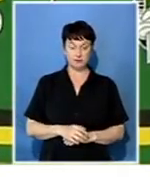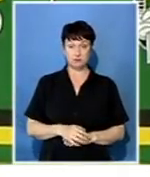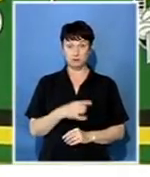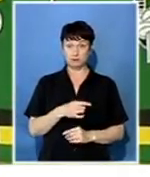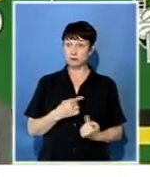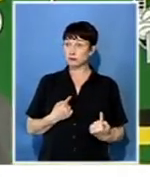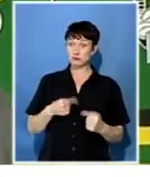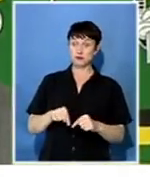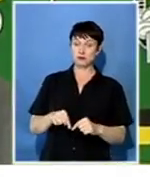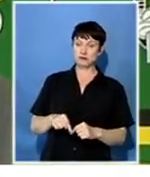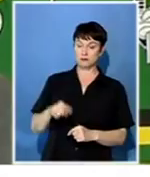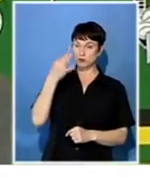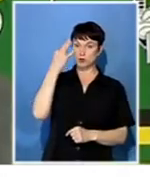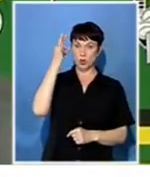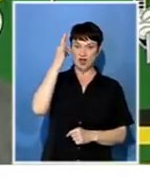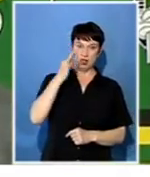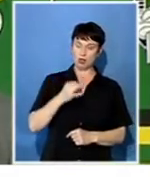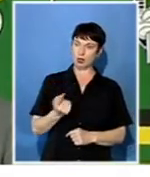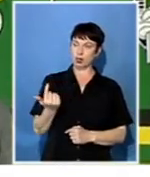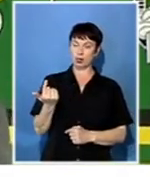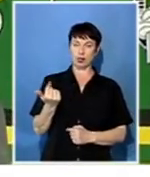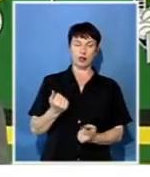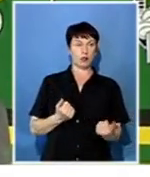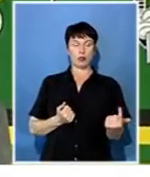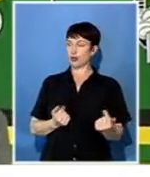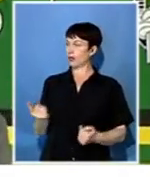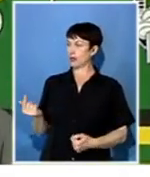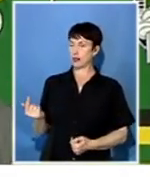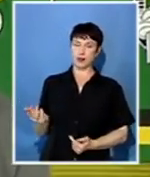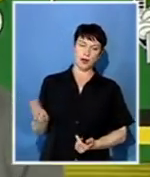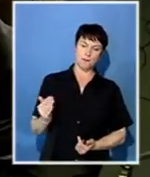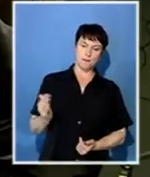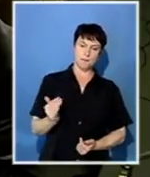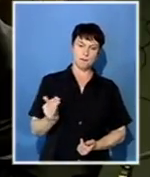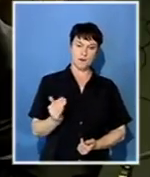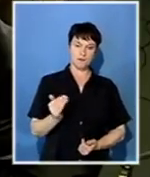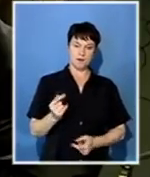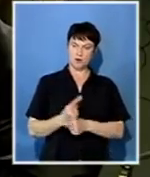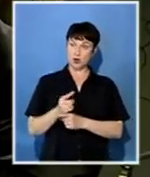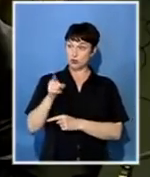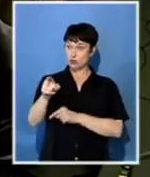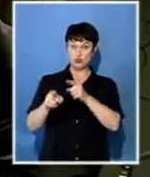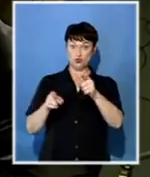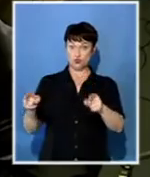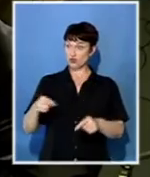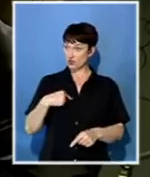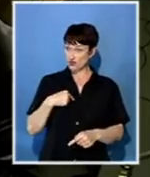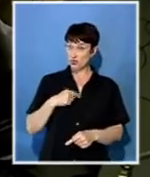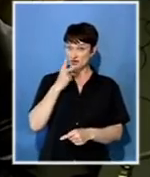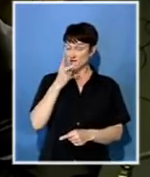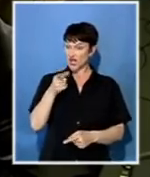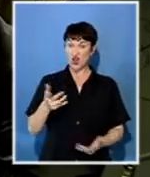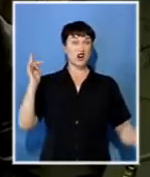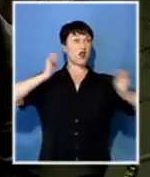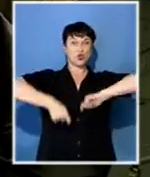and woke us up individually and start telling us, know, Hey, I've made you. This is the